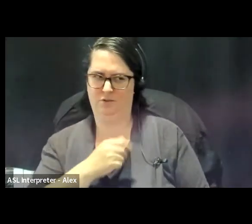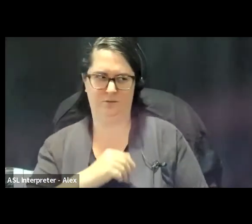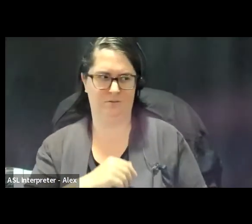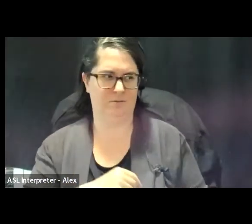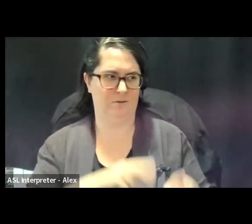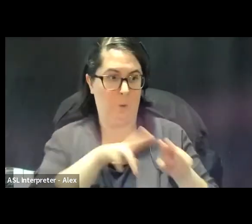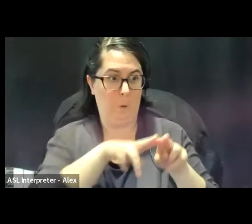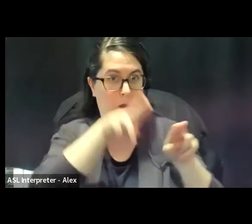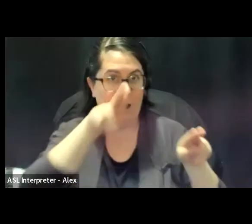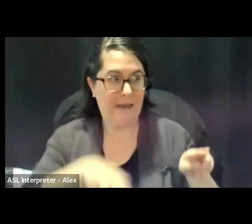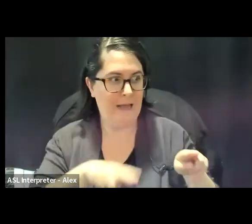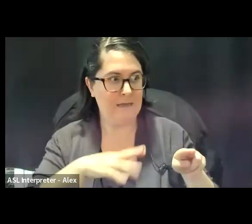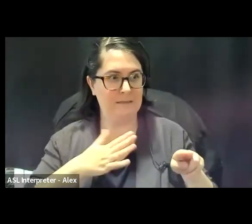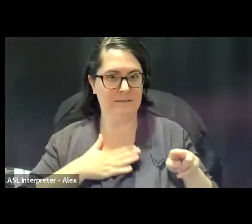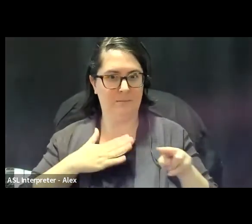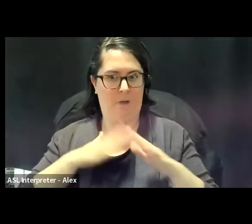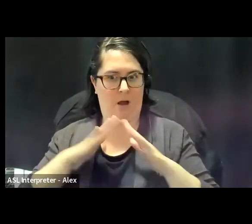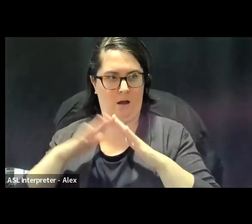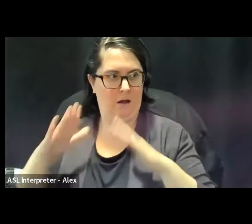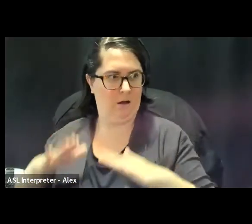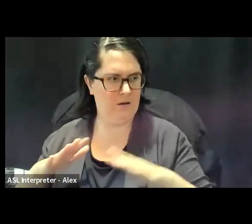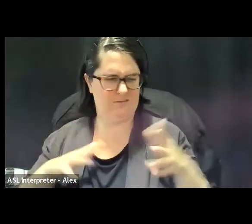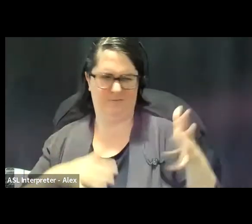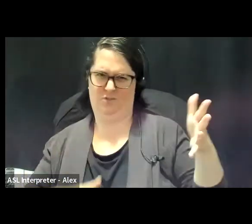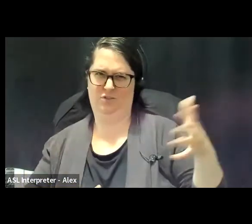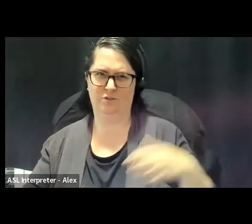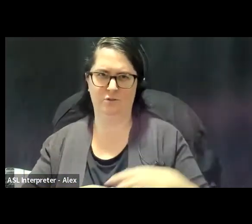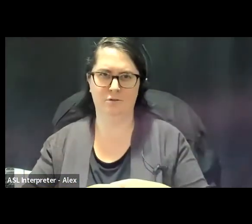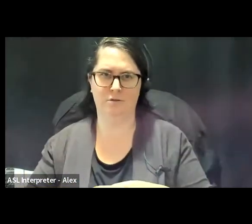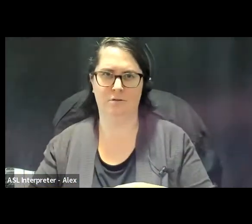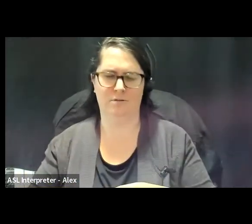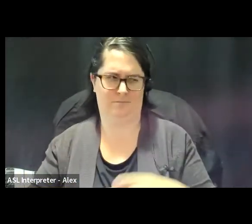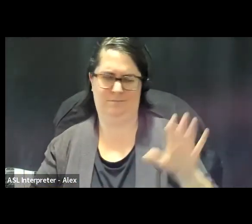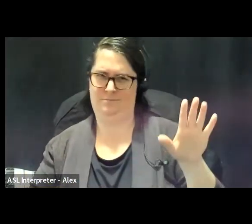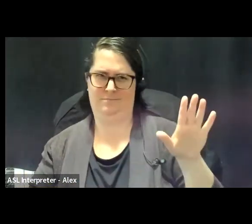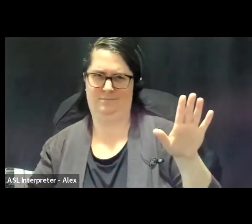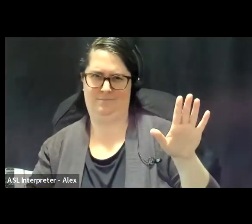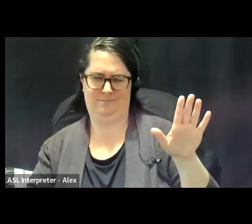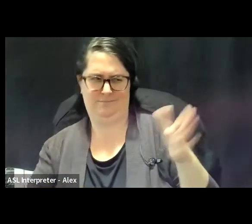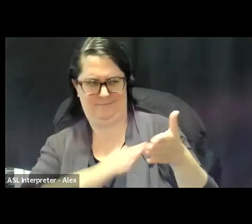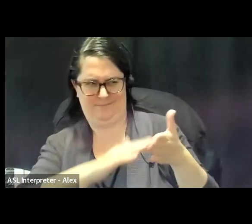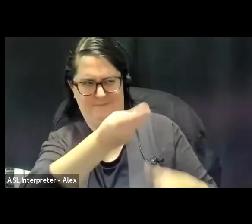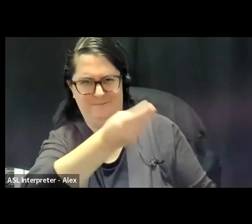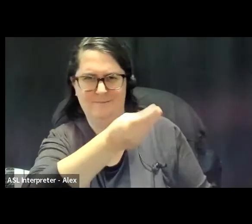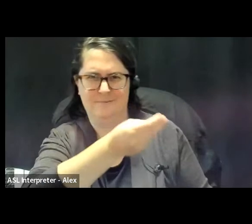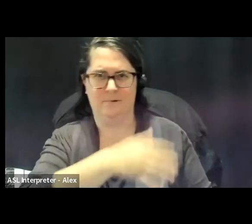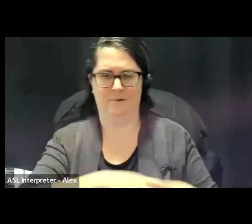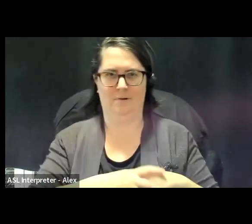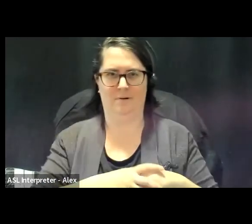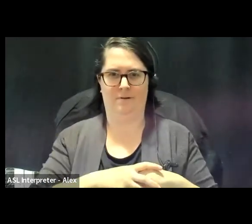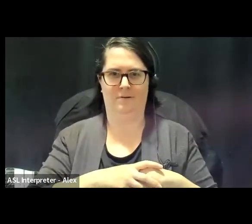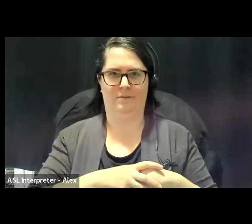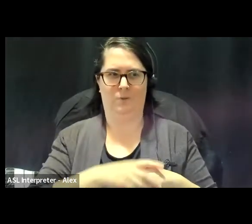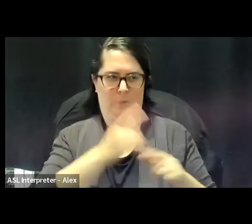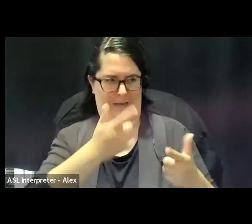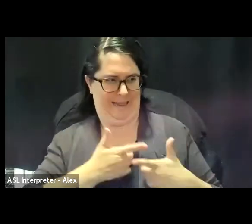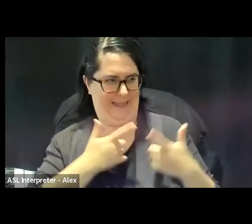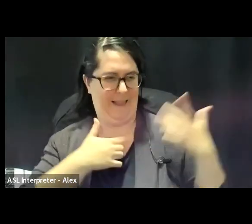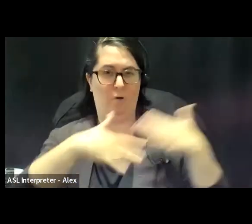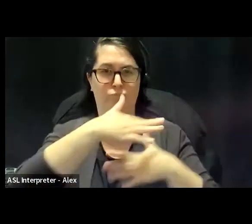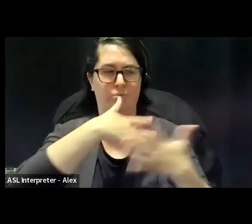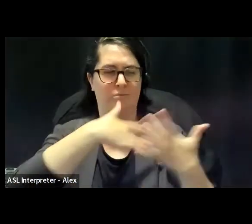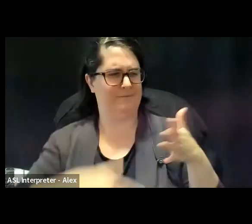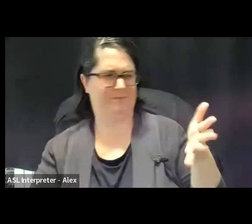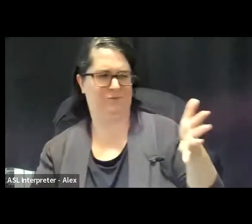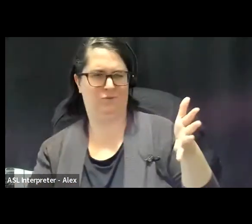forts, how dare they, you know, how dare they live, and that it was very